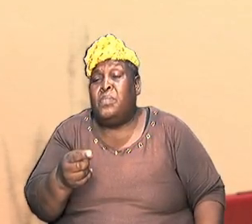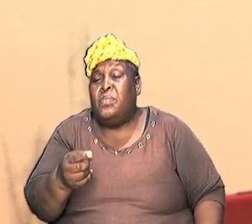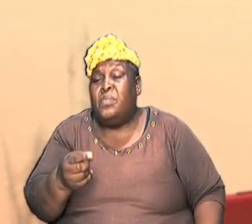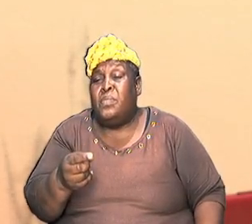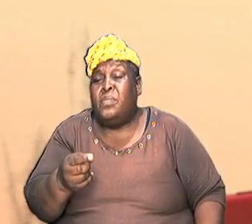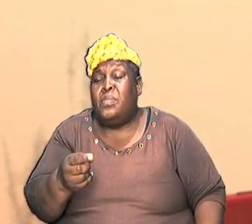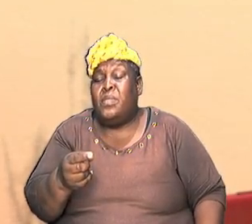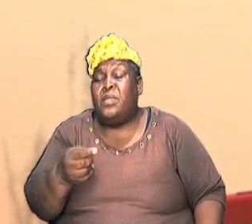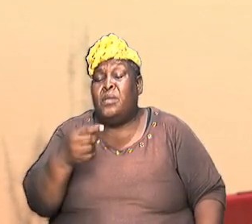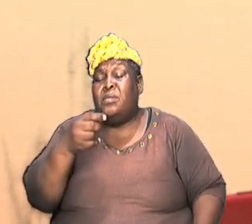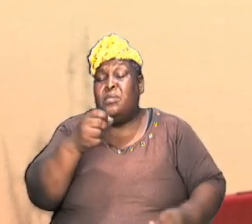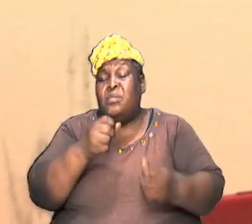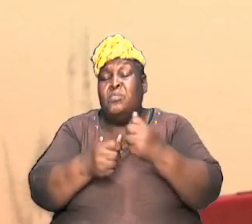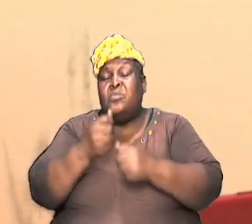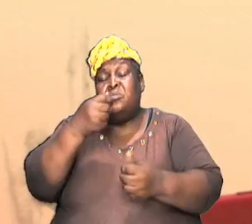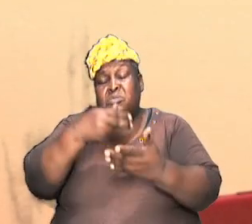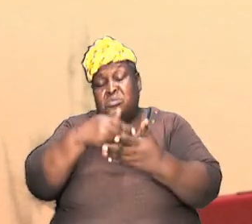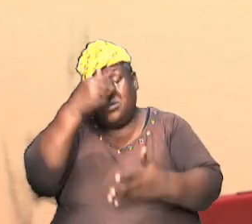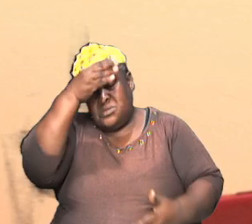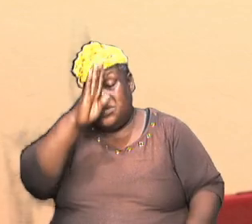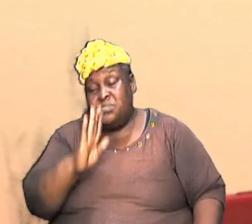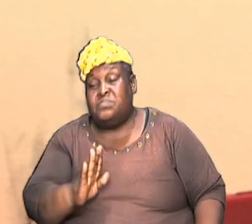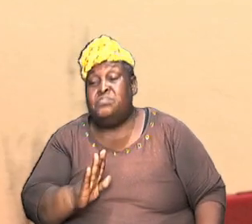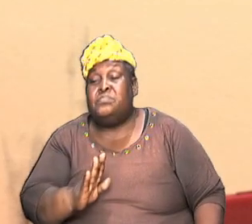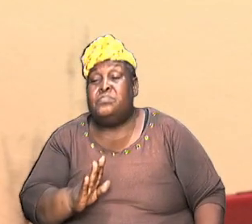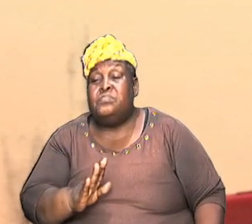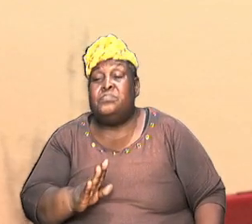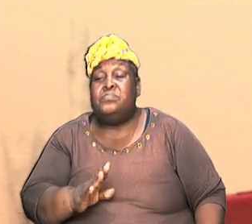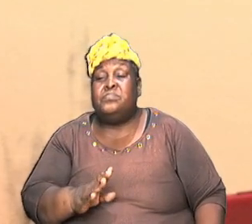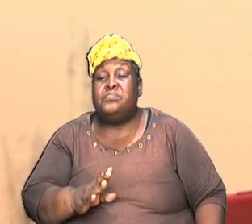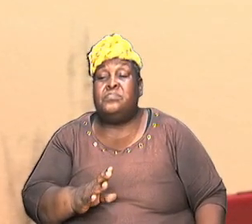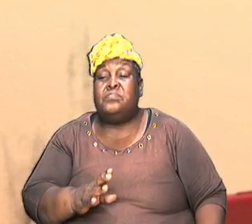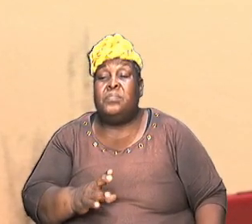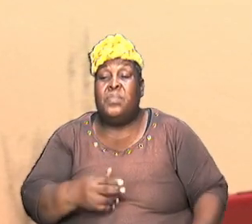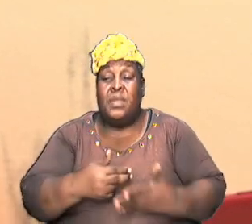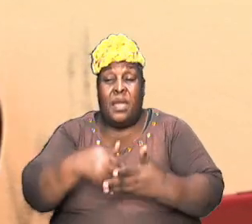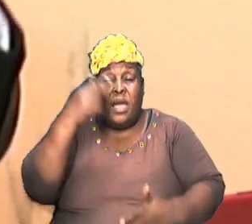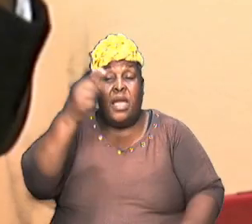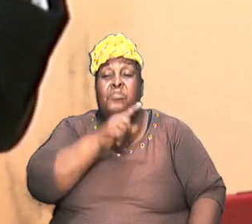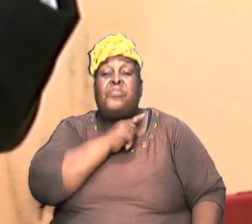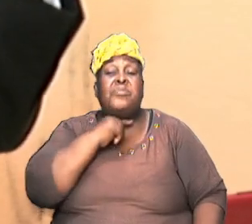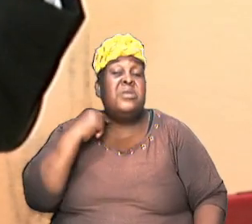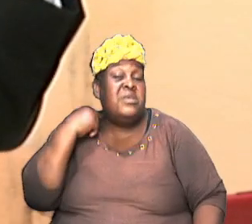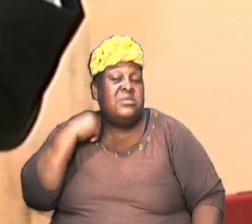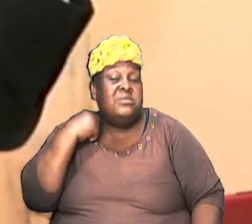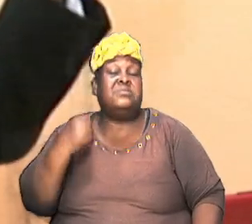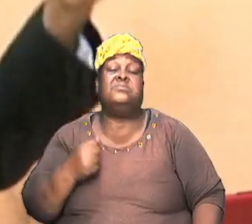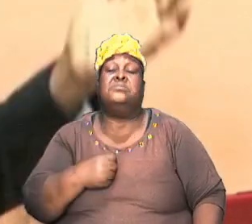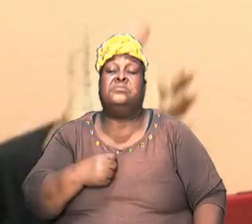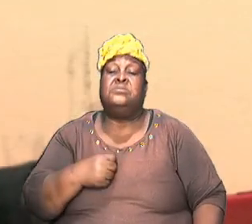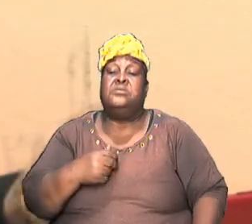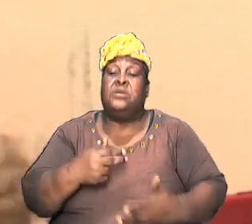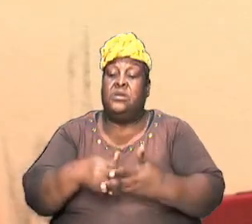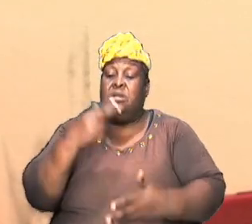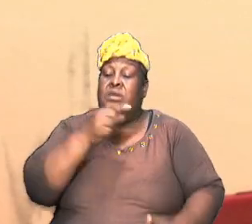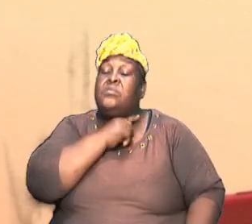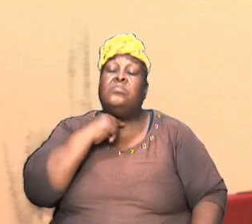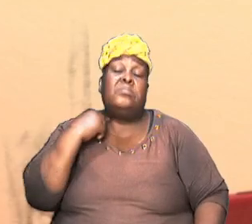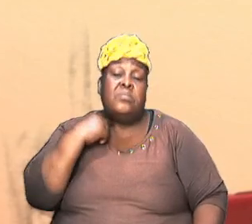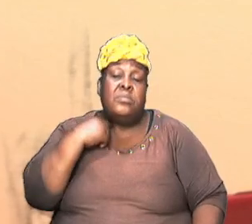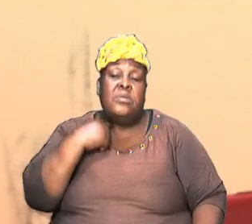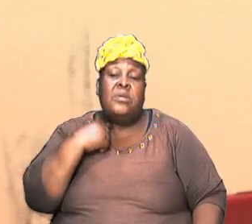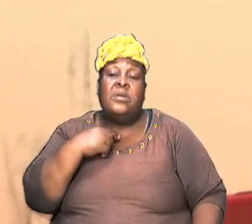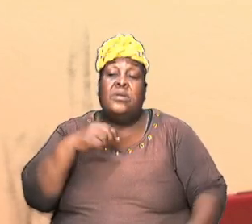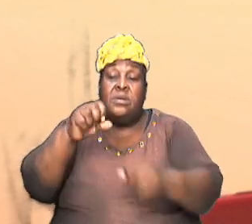a priest of the most high God but high priest priests and high priests and the